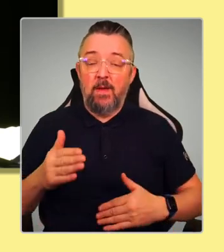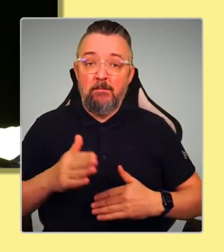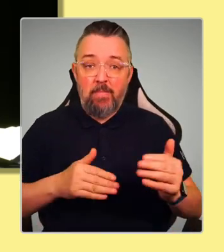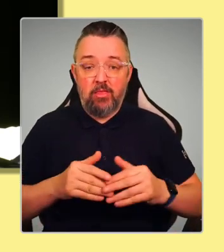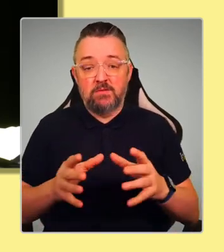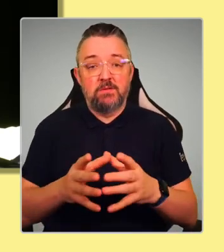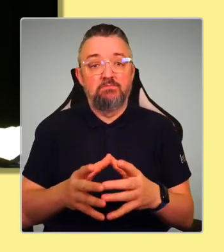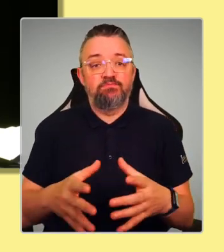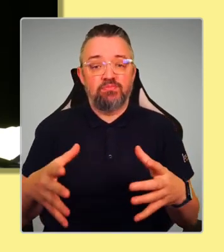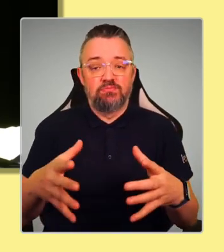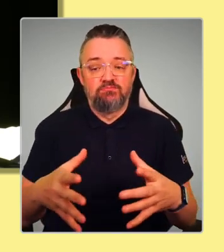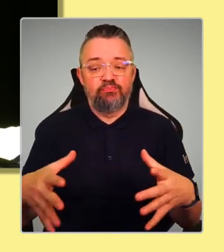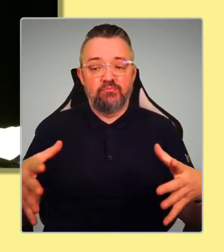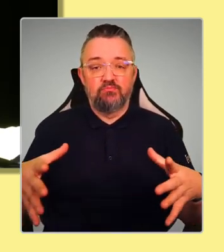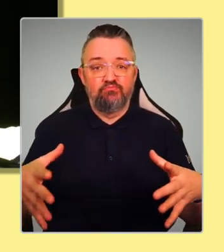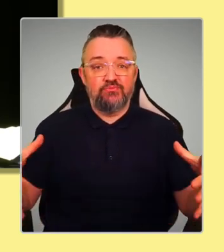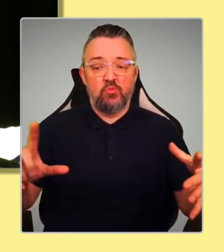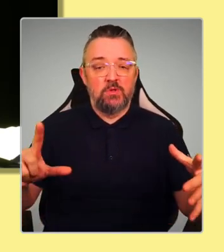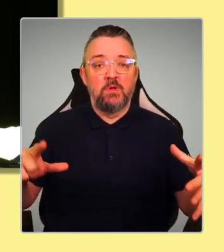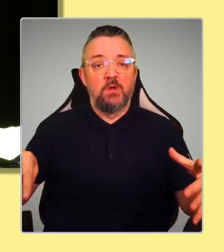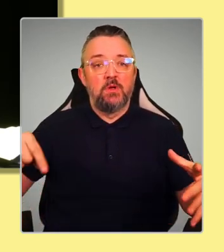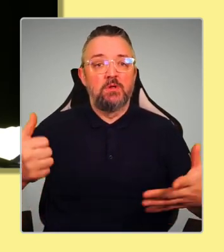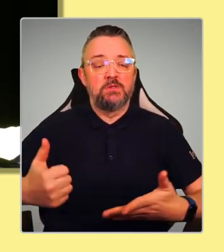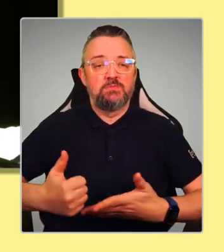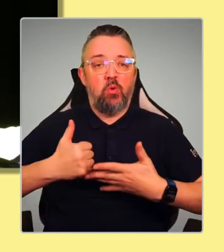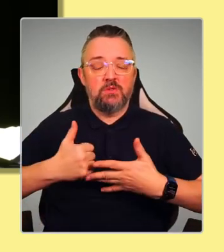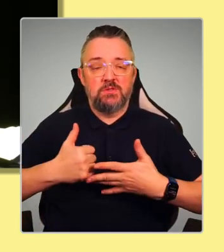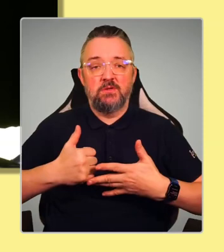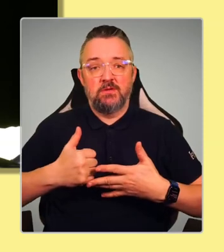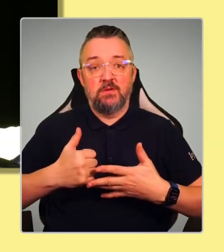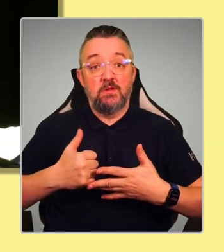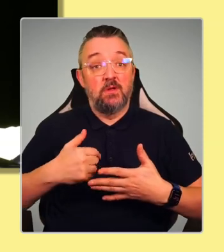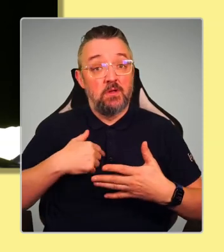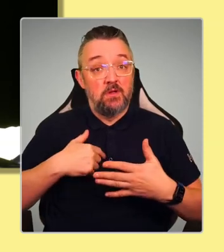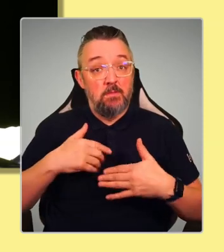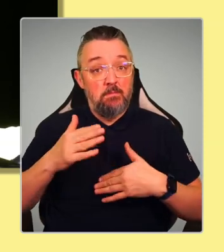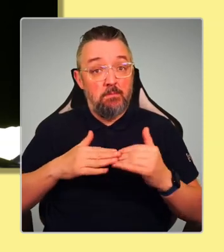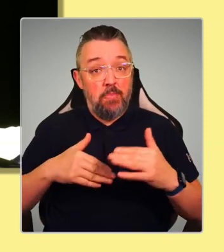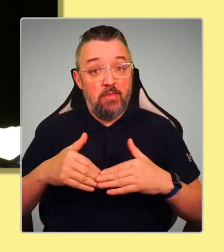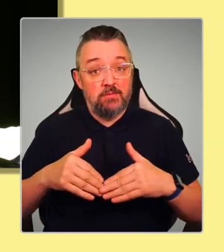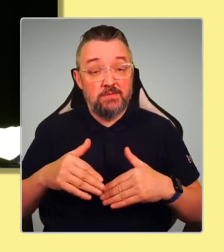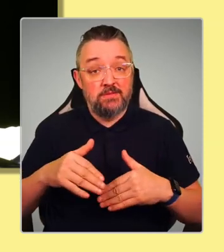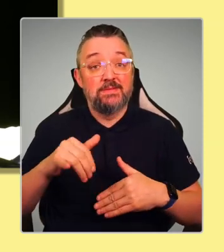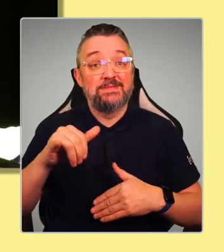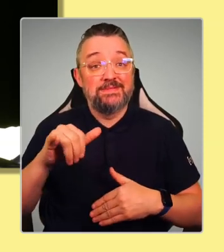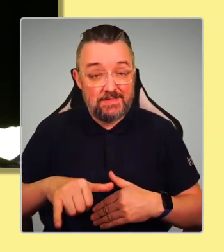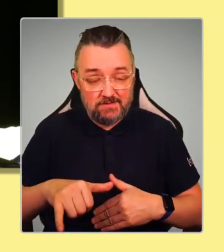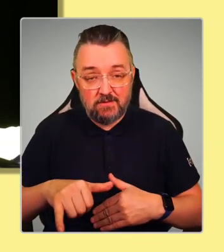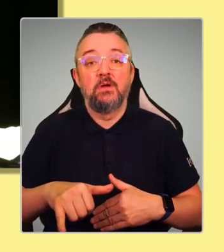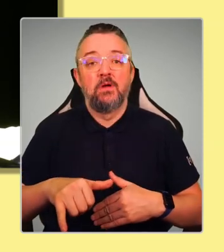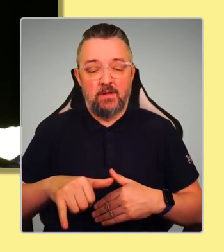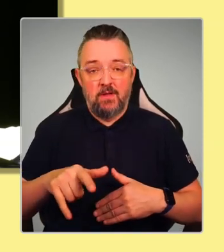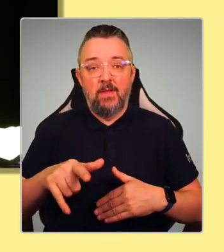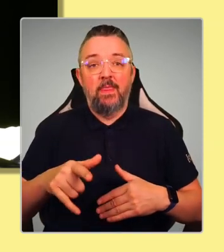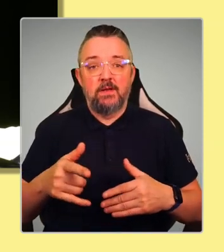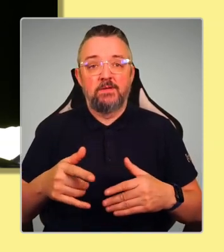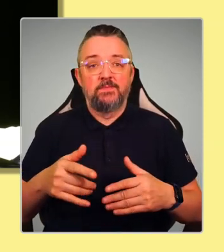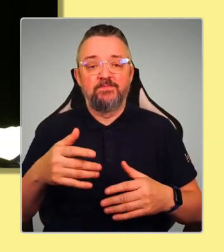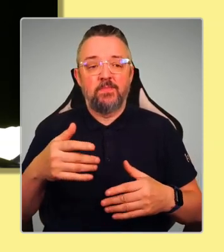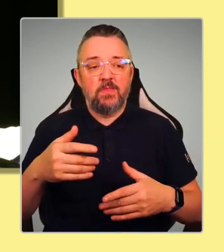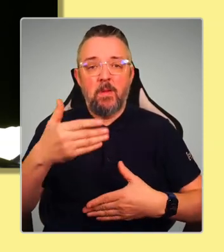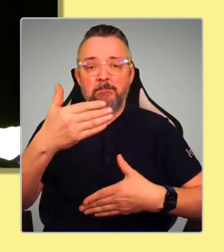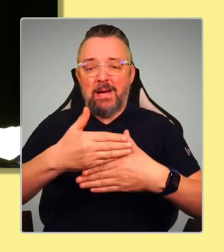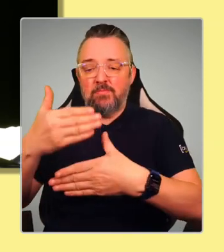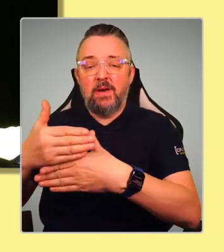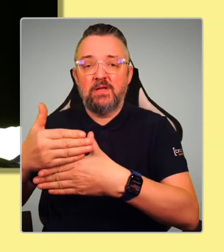We have to build the consistent majority support. We do that. And all the political obstacles get out of the way. If you think, you know, I agree with you, of course